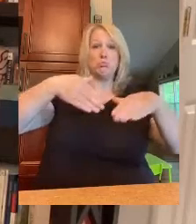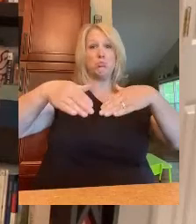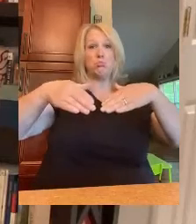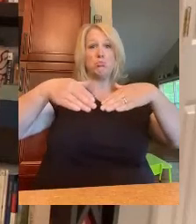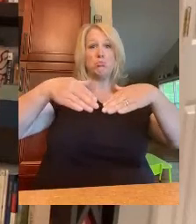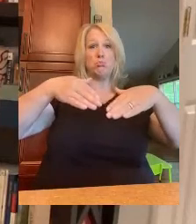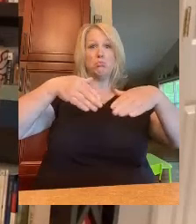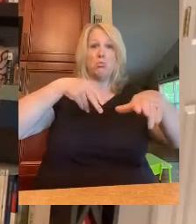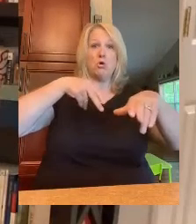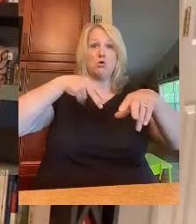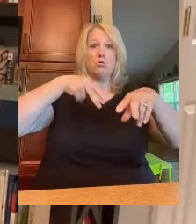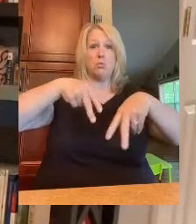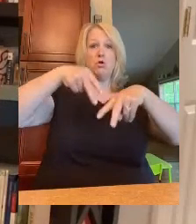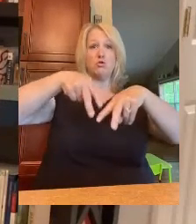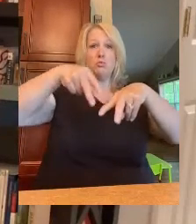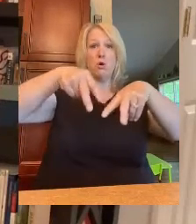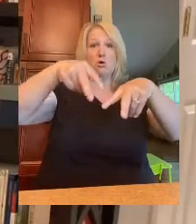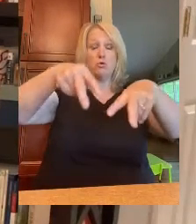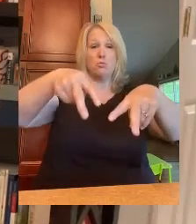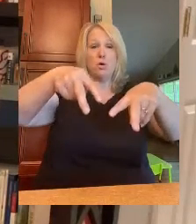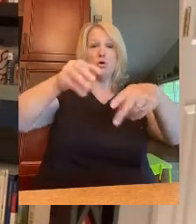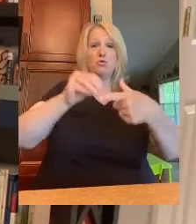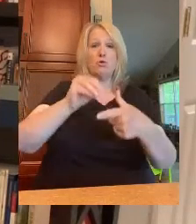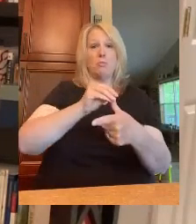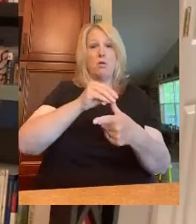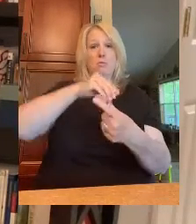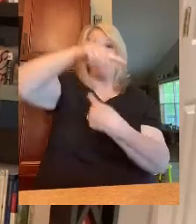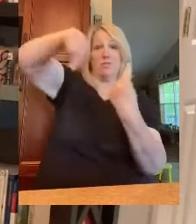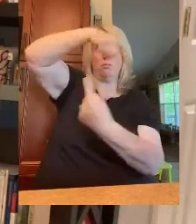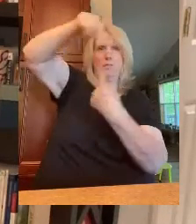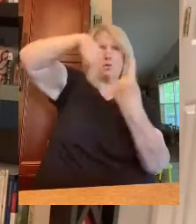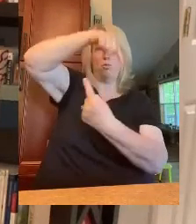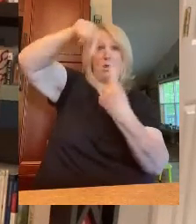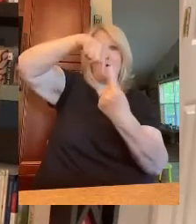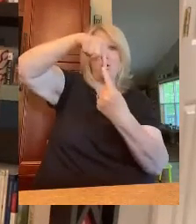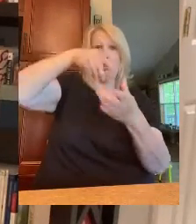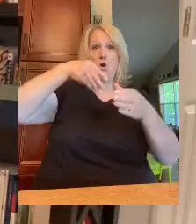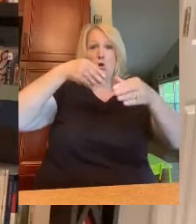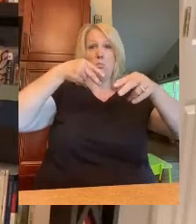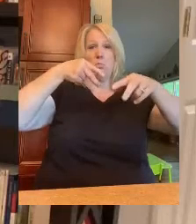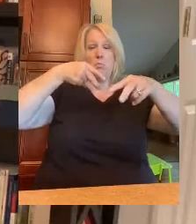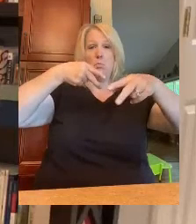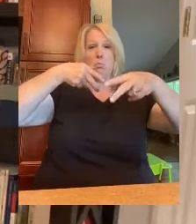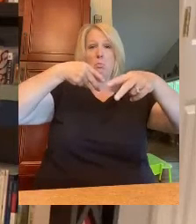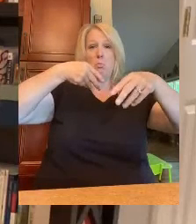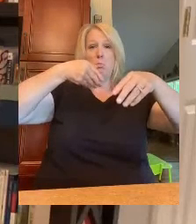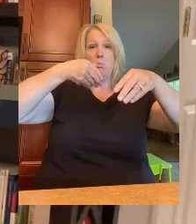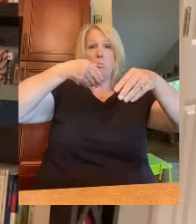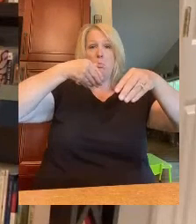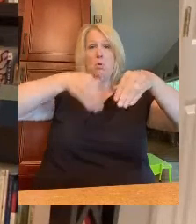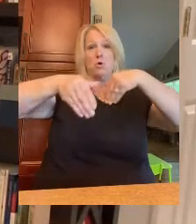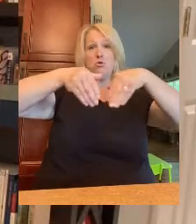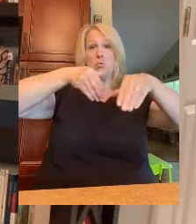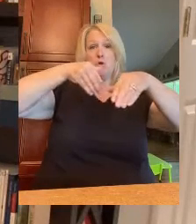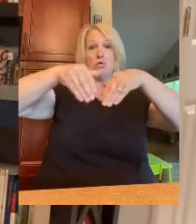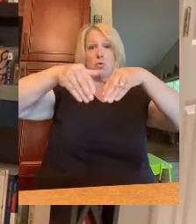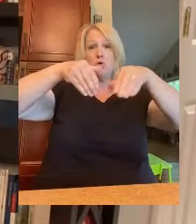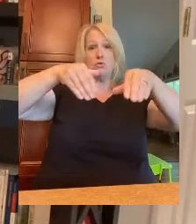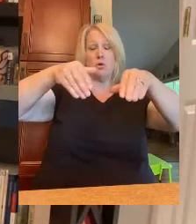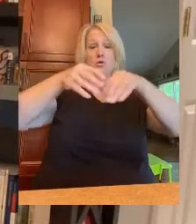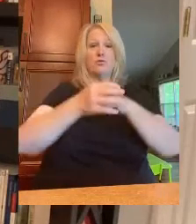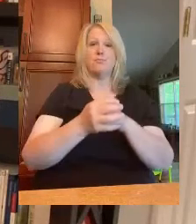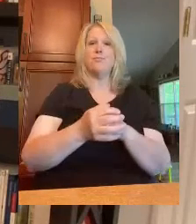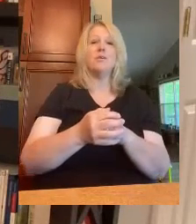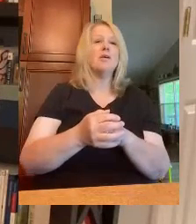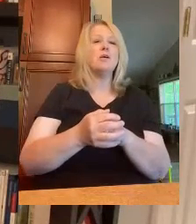and then a B section where we spin around and then back to A for marching in place. So there are many different things you can do